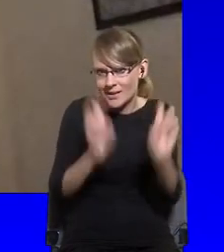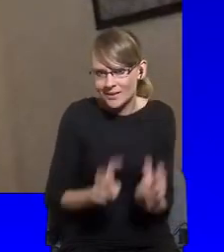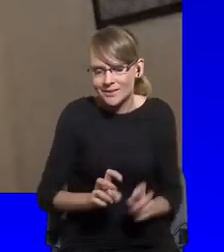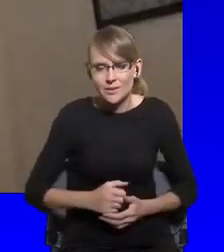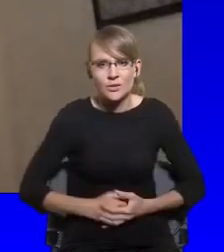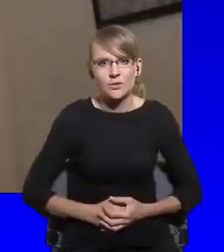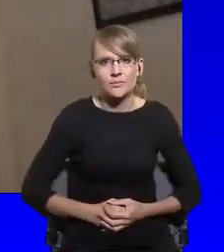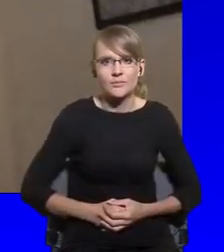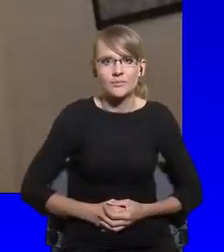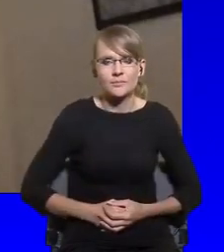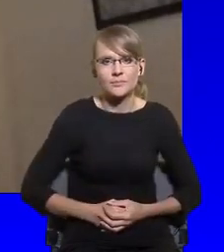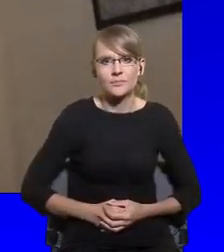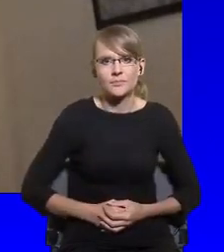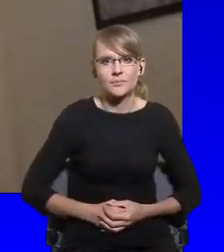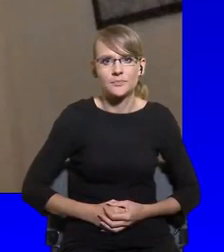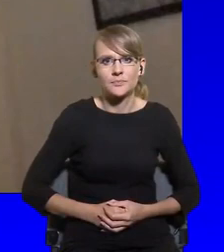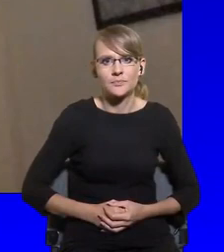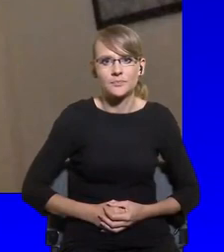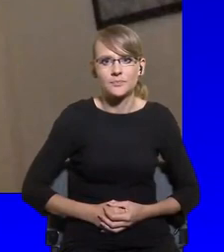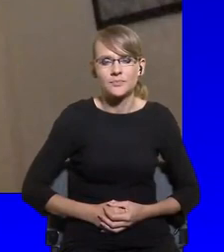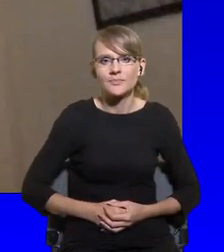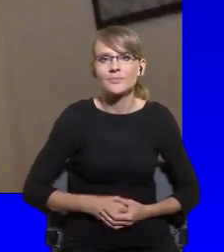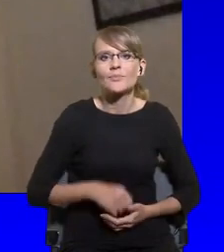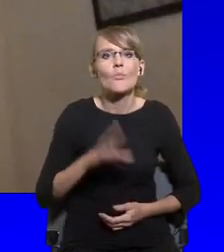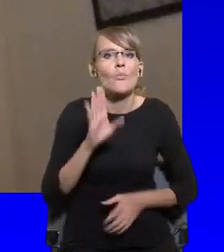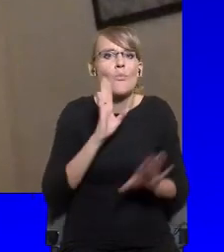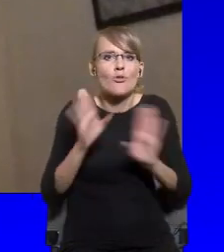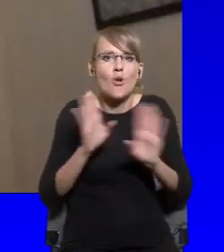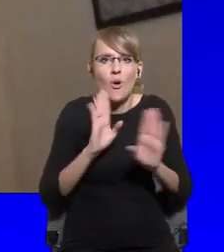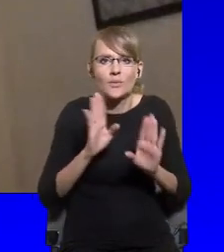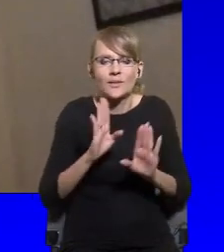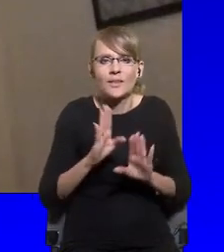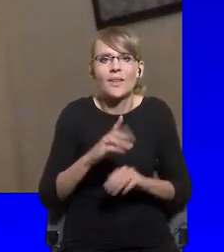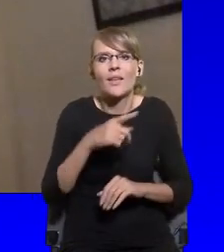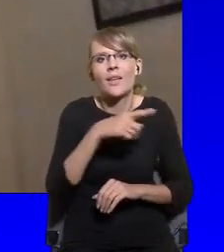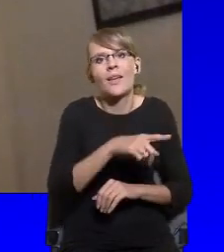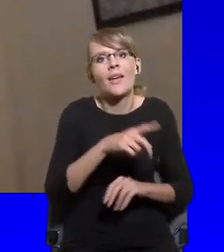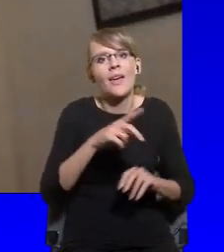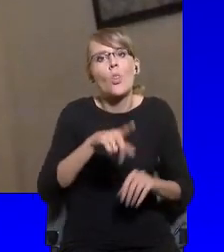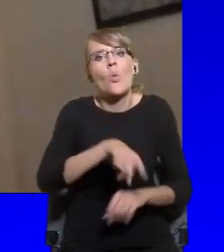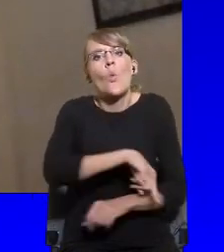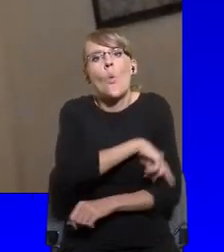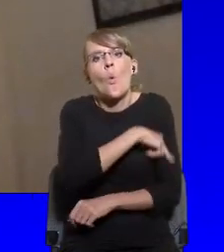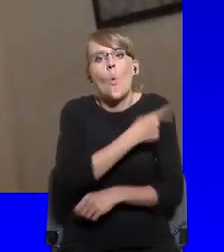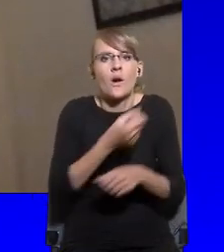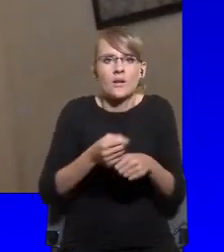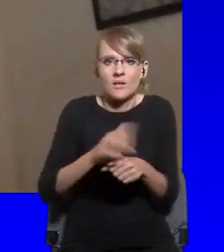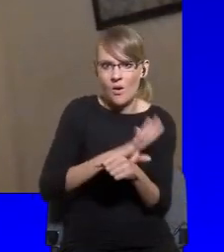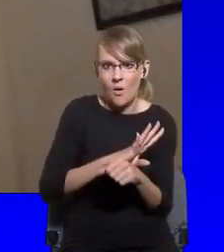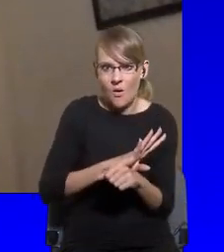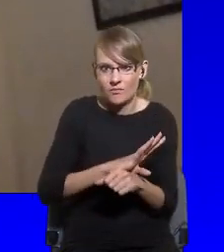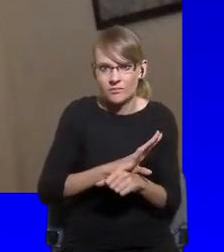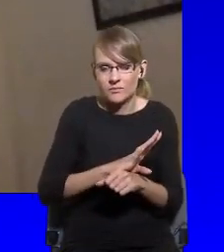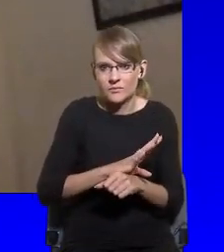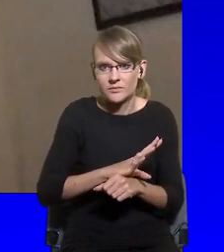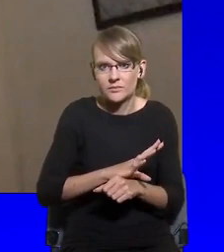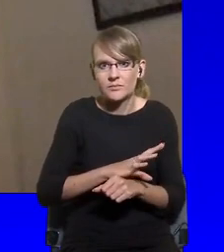long COVID for people's health and for the economies, there could be a long COVID for democracy. But I think in many ways,